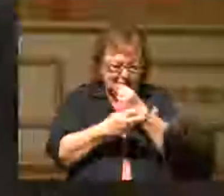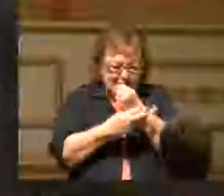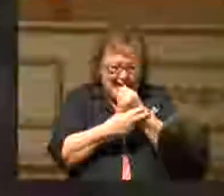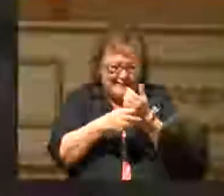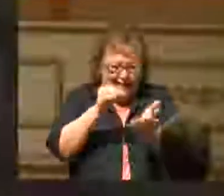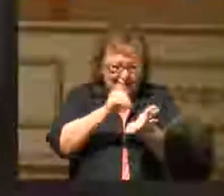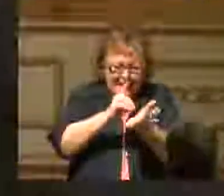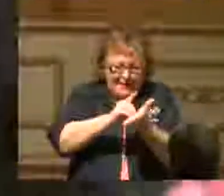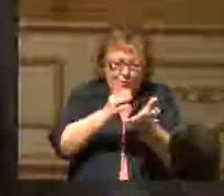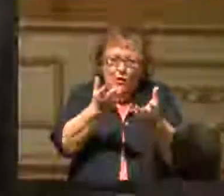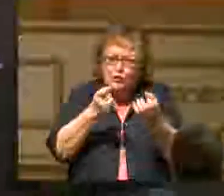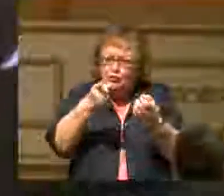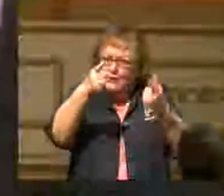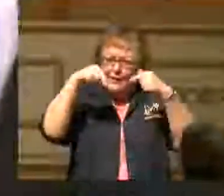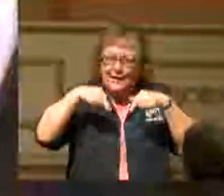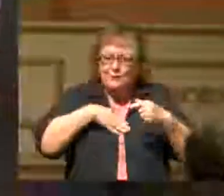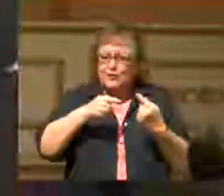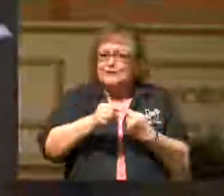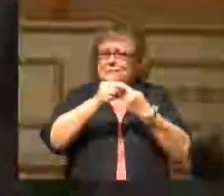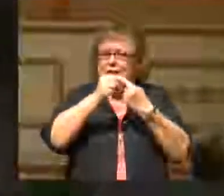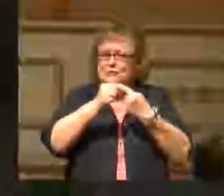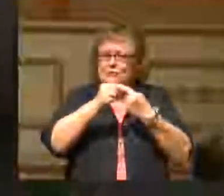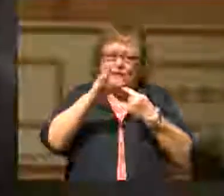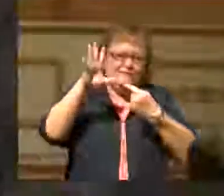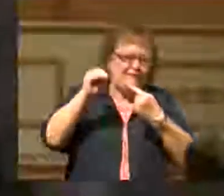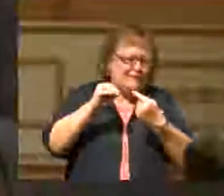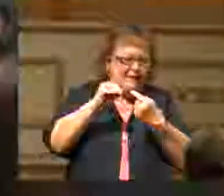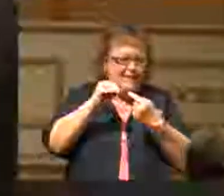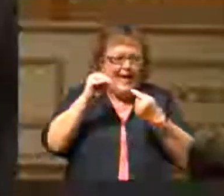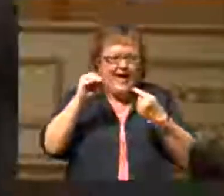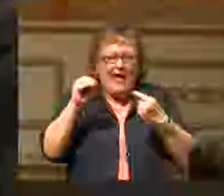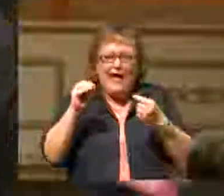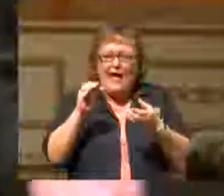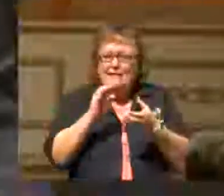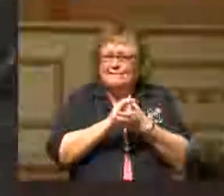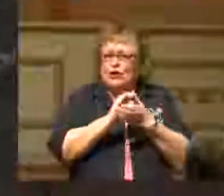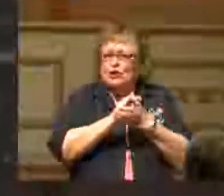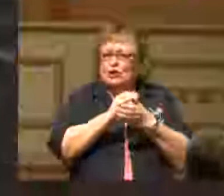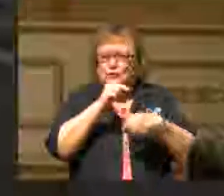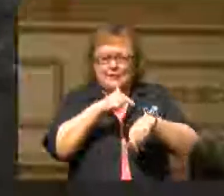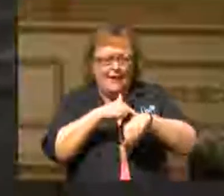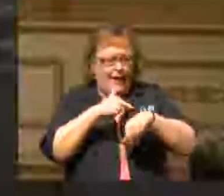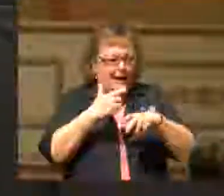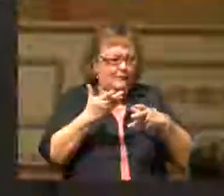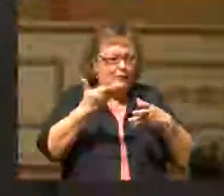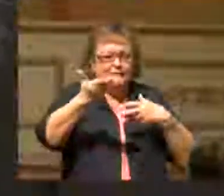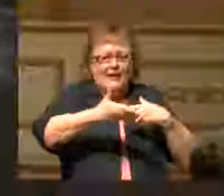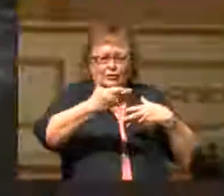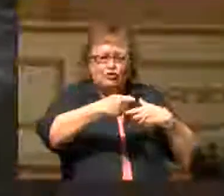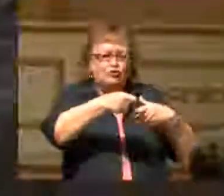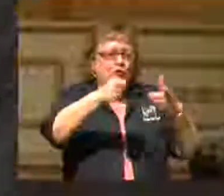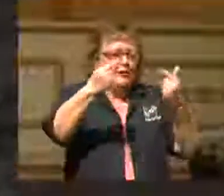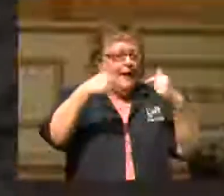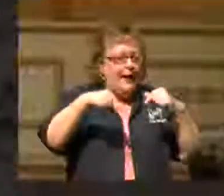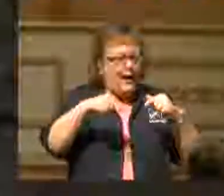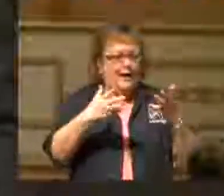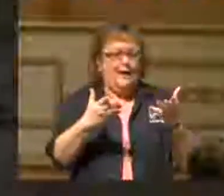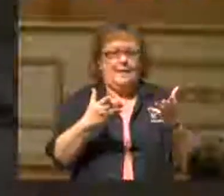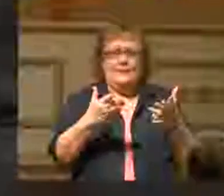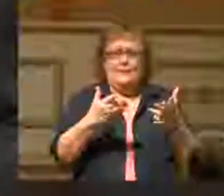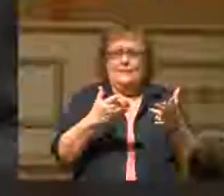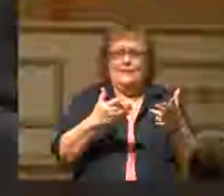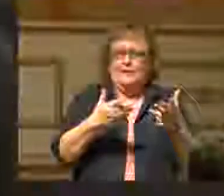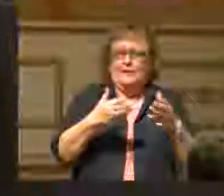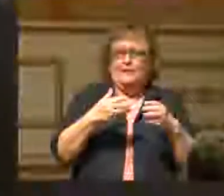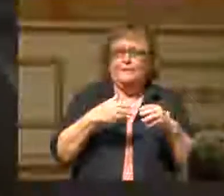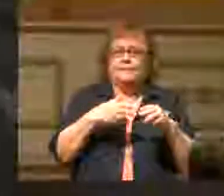come to our special event. 50th anniversary. We're going to have it at such and such place. And we've invited you to come. And then based on